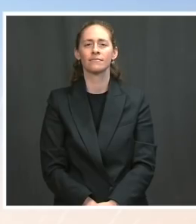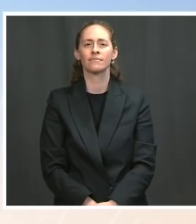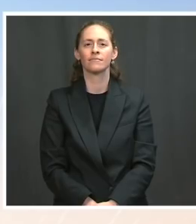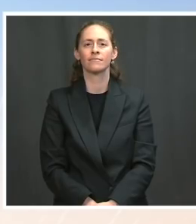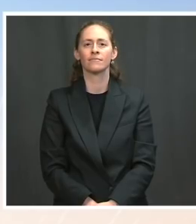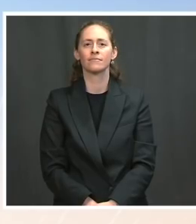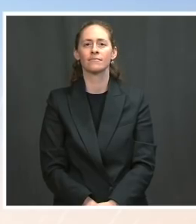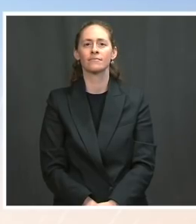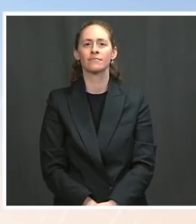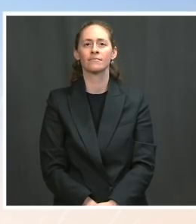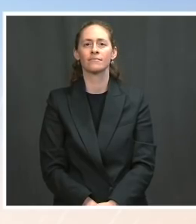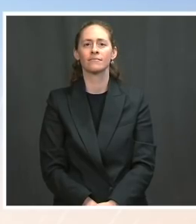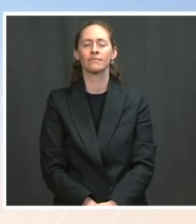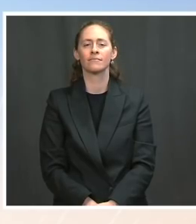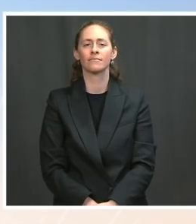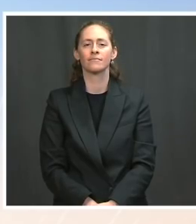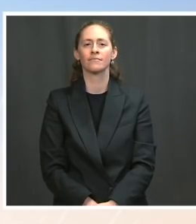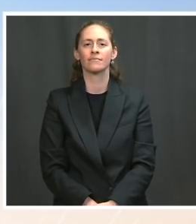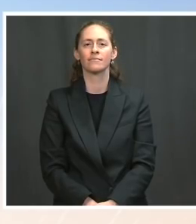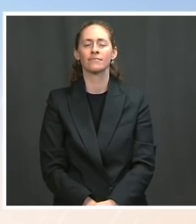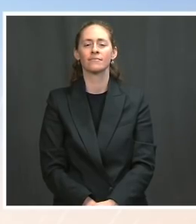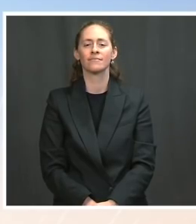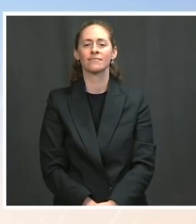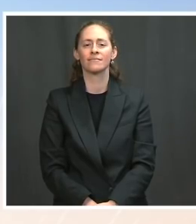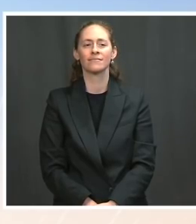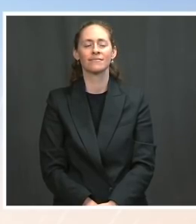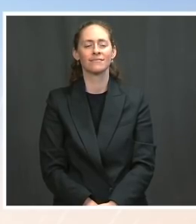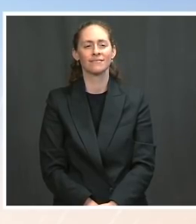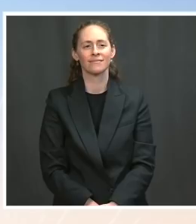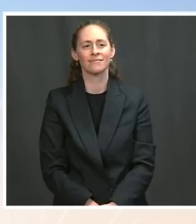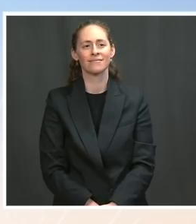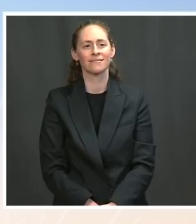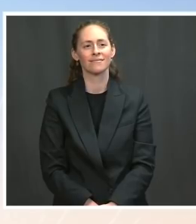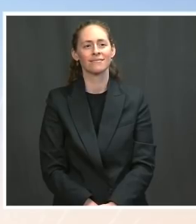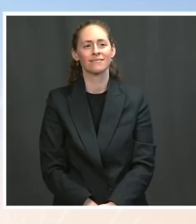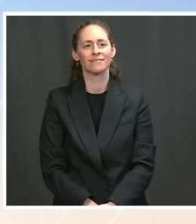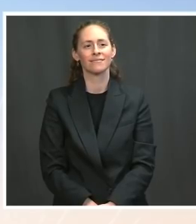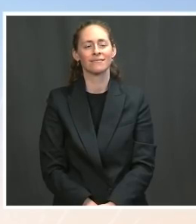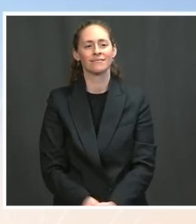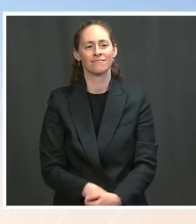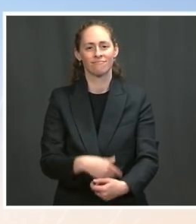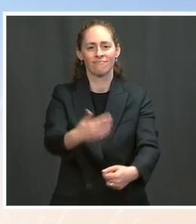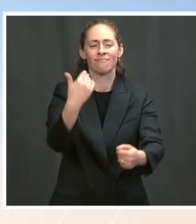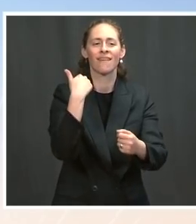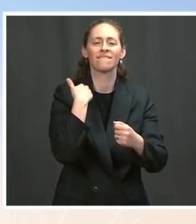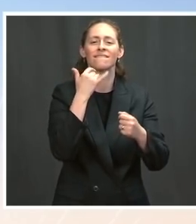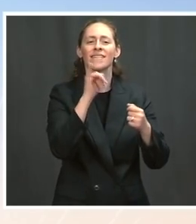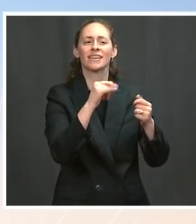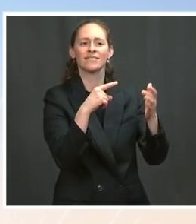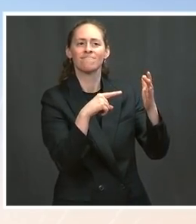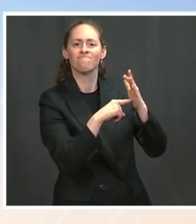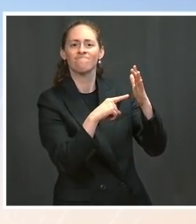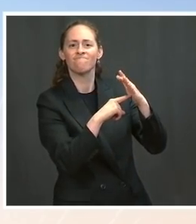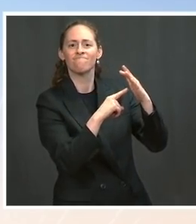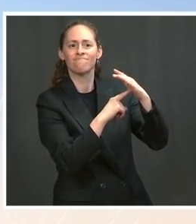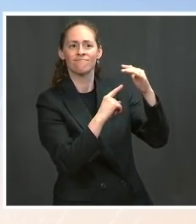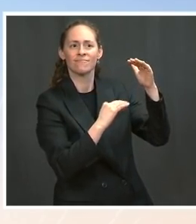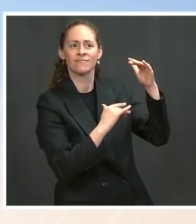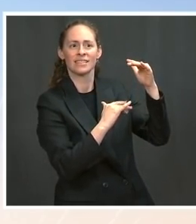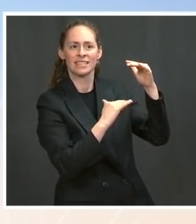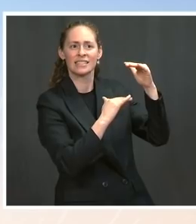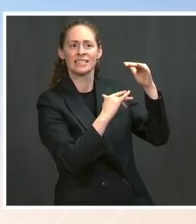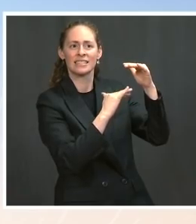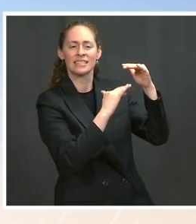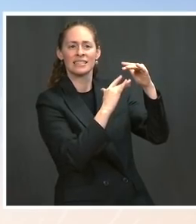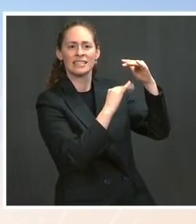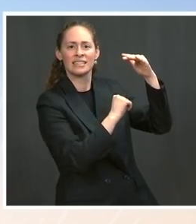extraordinary measures on extending the debt limit may last. There were some comments yesterday from the agency, but if there's anything more you can share on that.